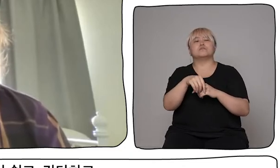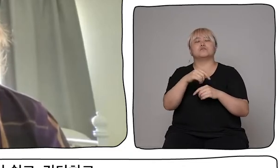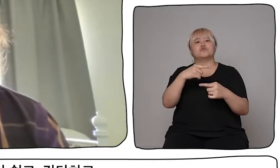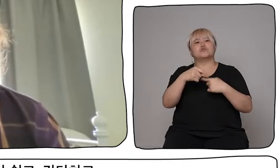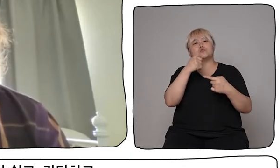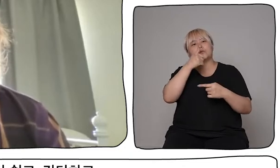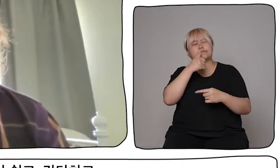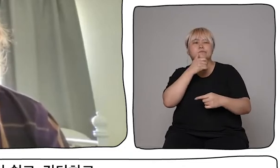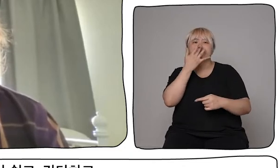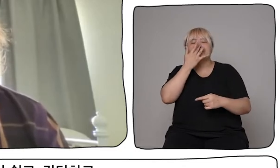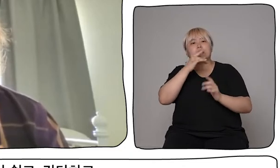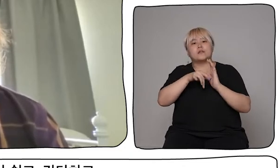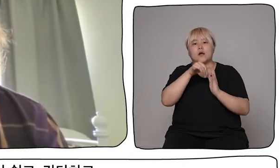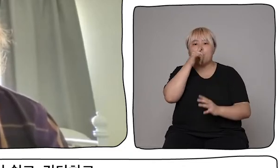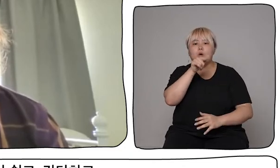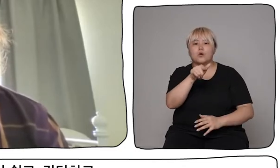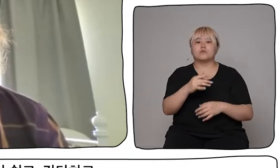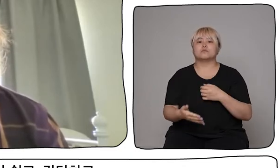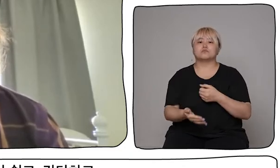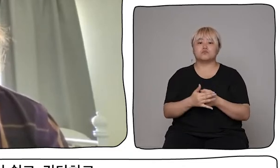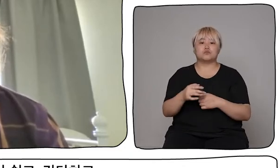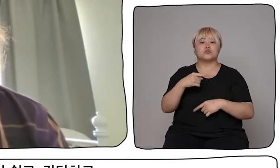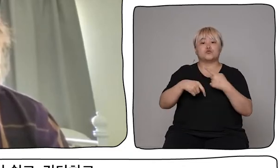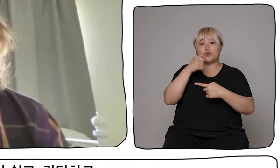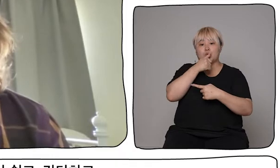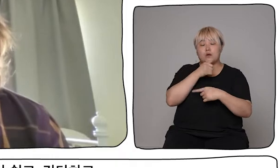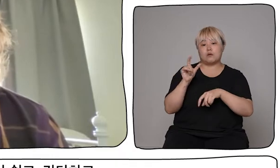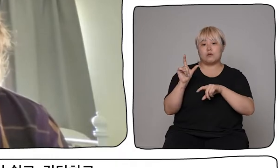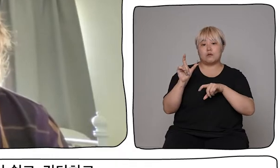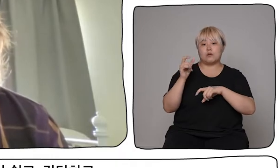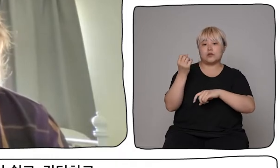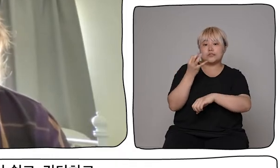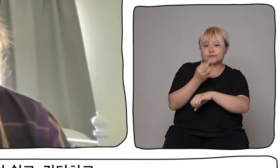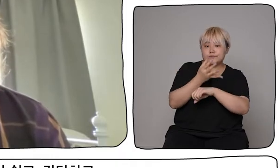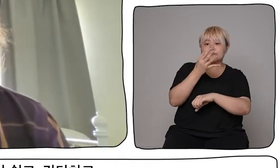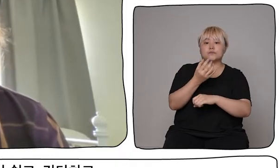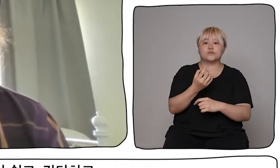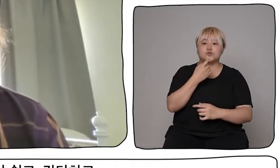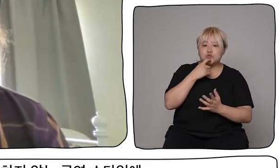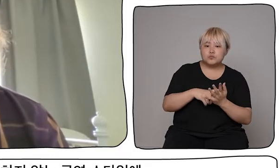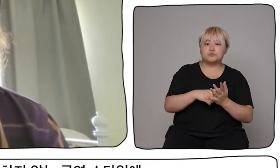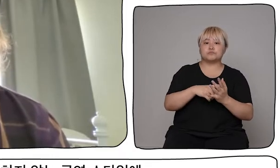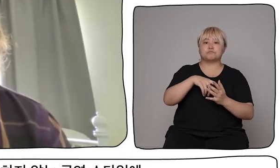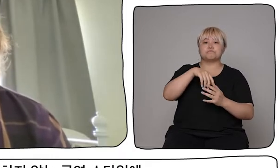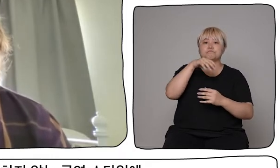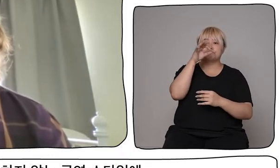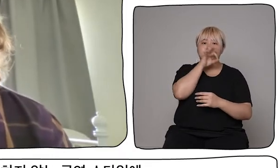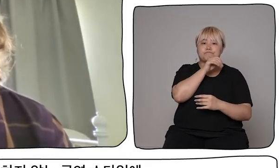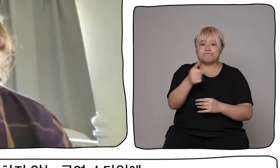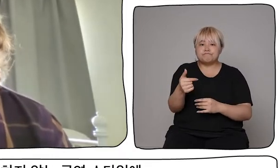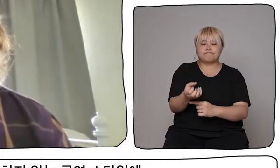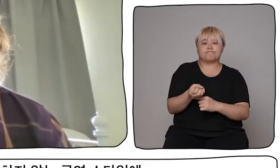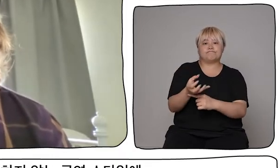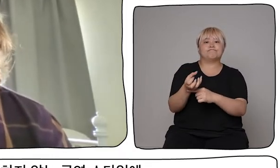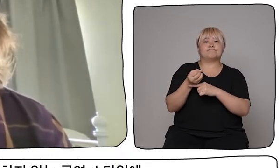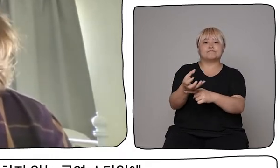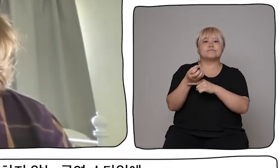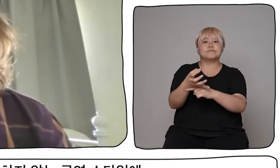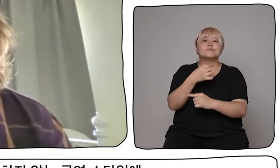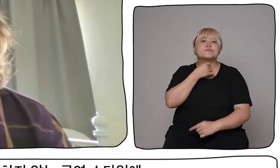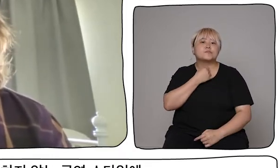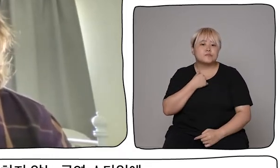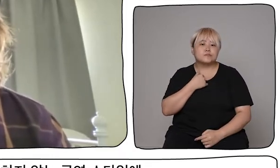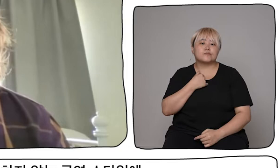presentation of a sign language interpretation easier, simpler, more effective, and try to find a way of bringing it